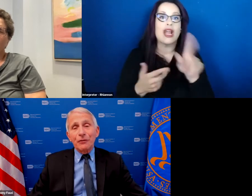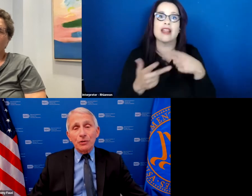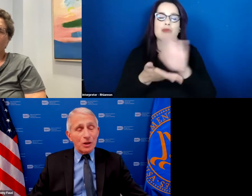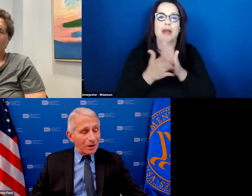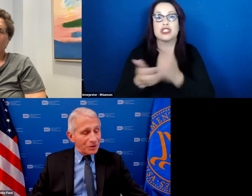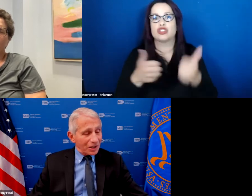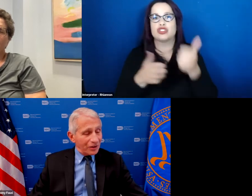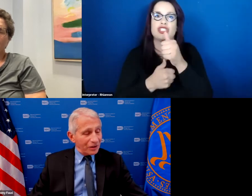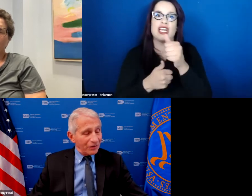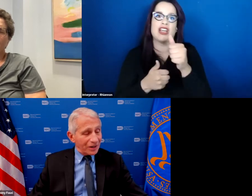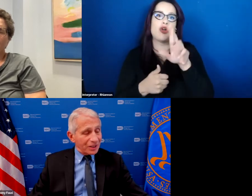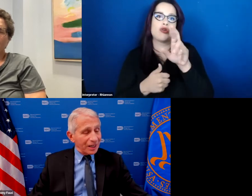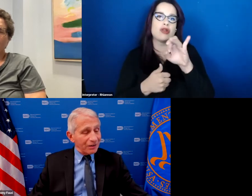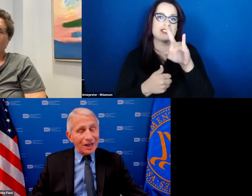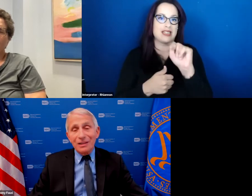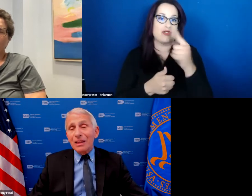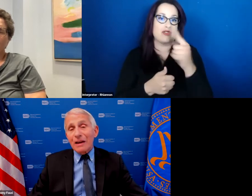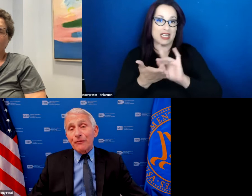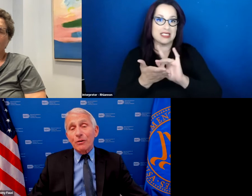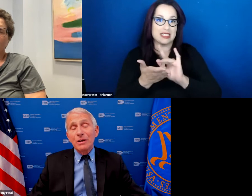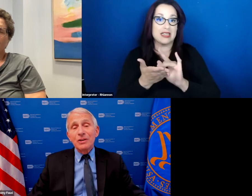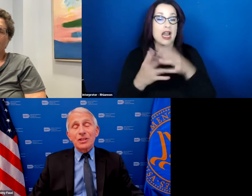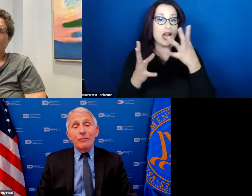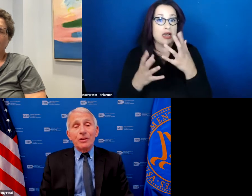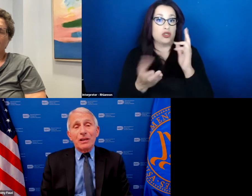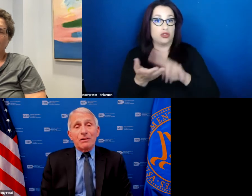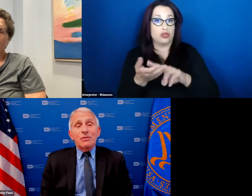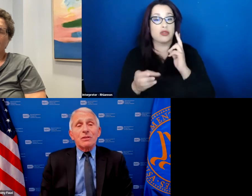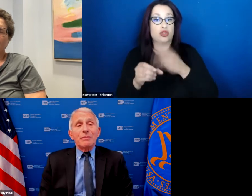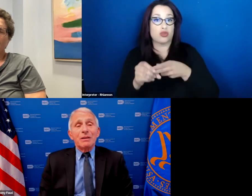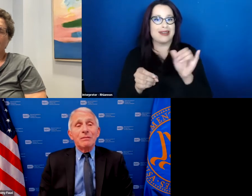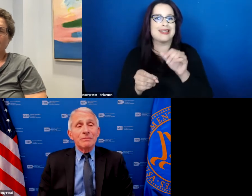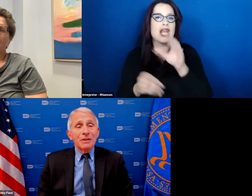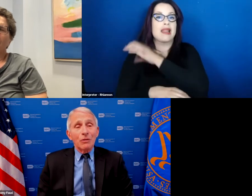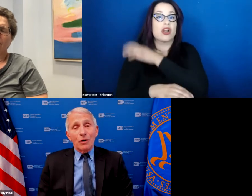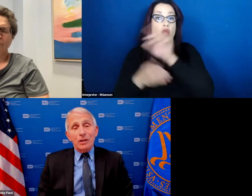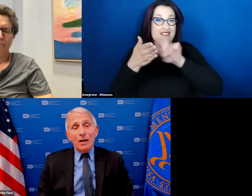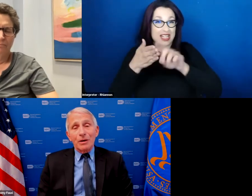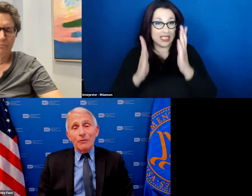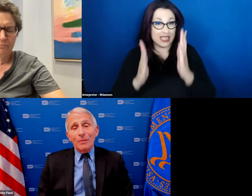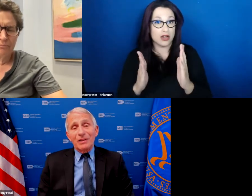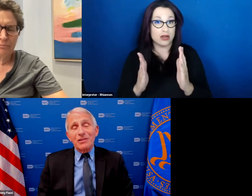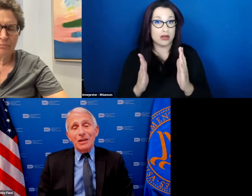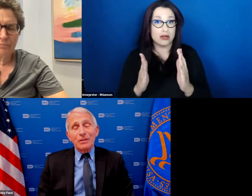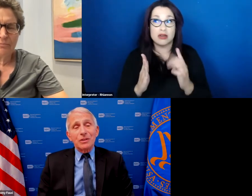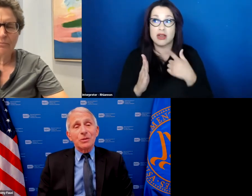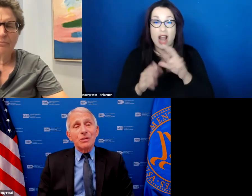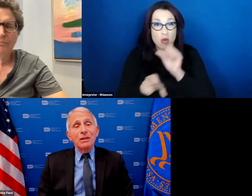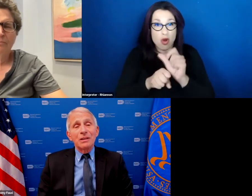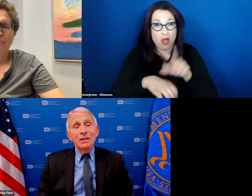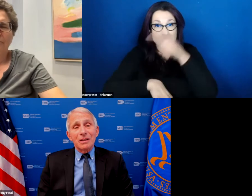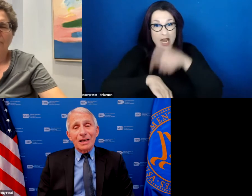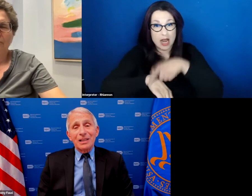full time as a clinical investigator and i did that for several years i mean a long time ago from 1972